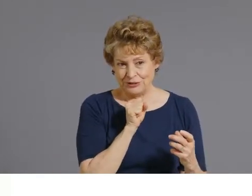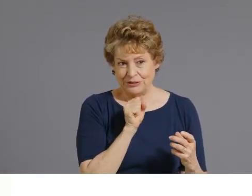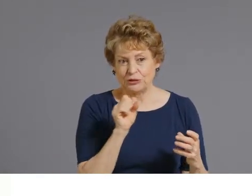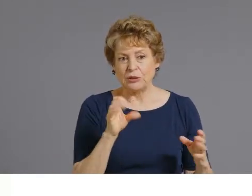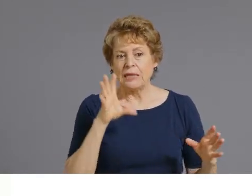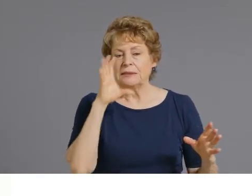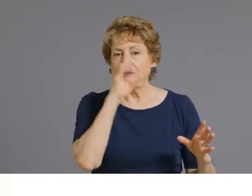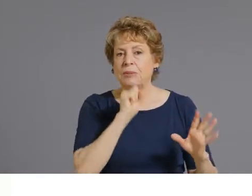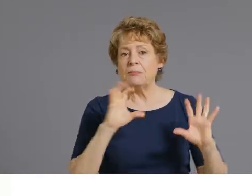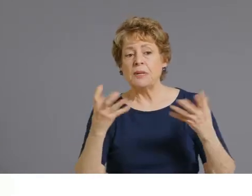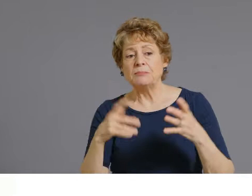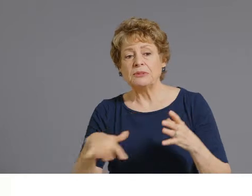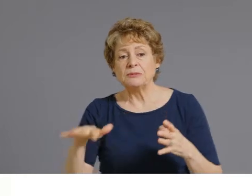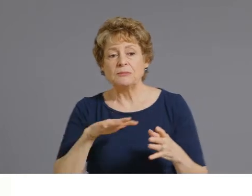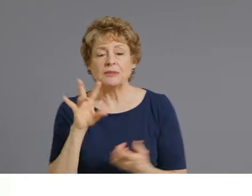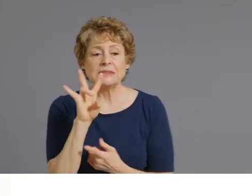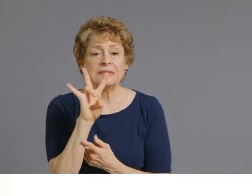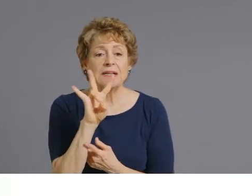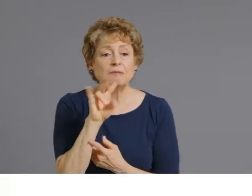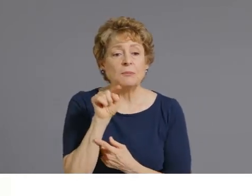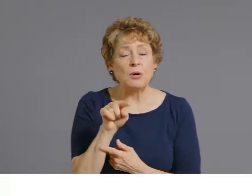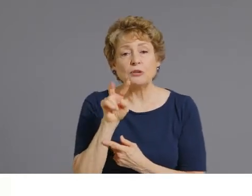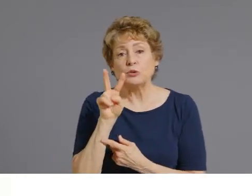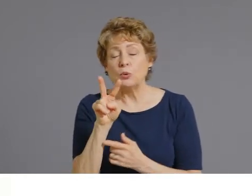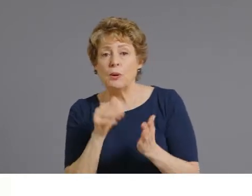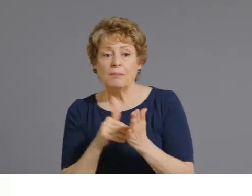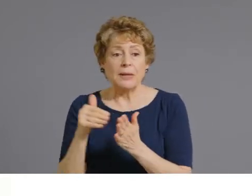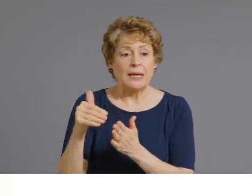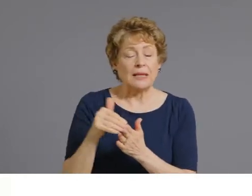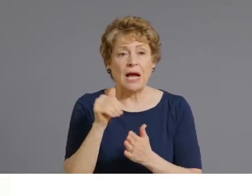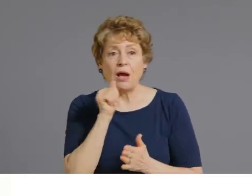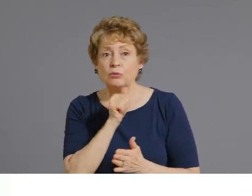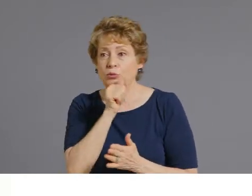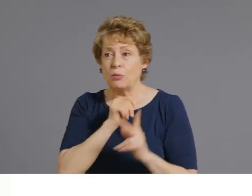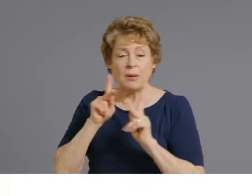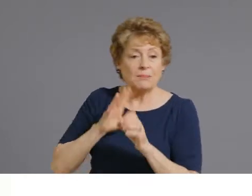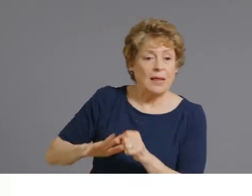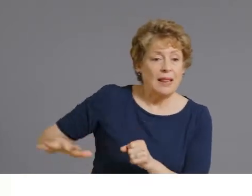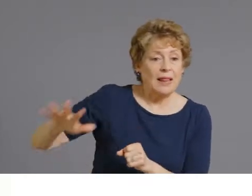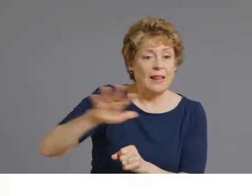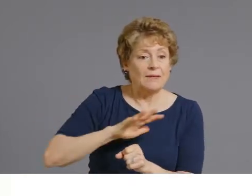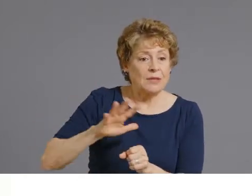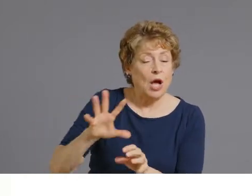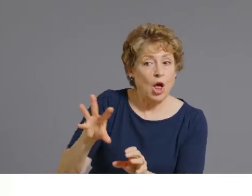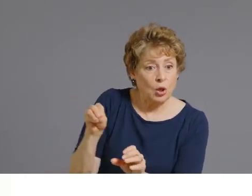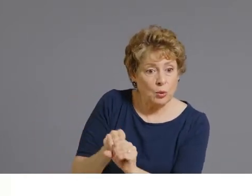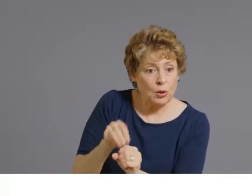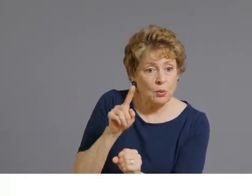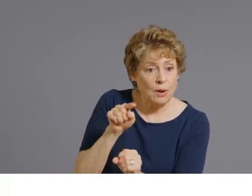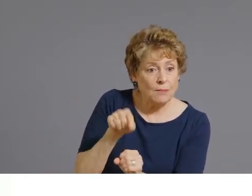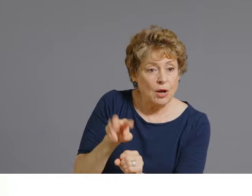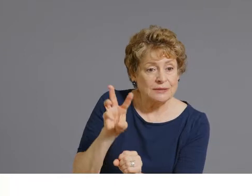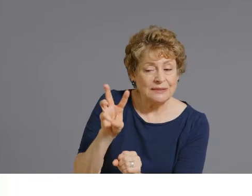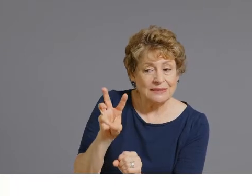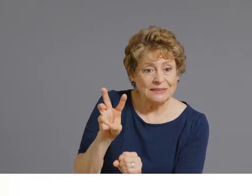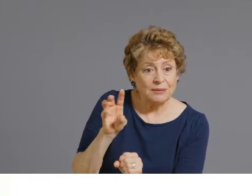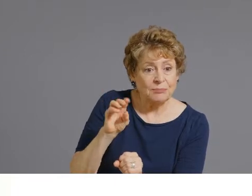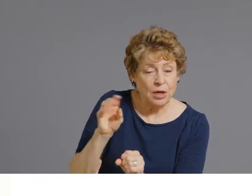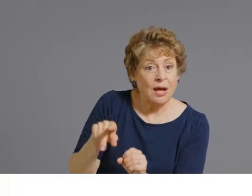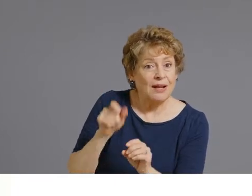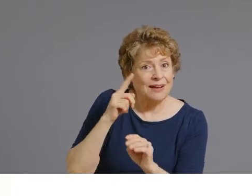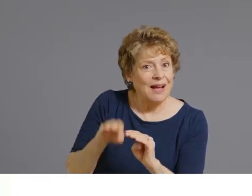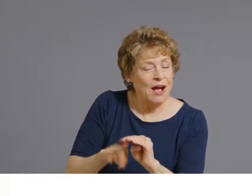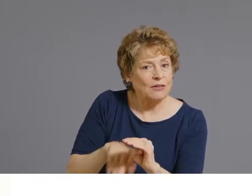million Arizonans. That does include about 1.6 million Arizonans who are under the age of 18 years.